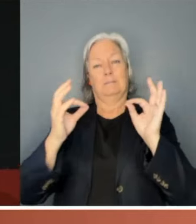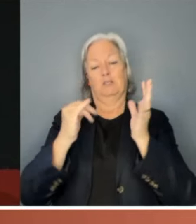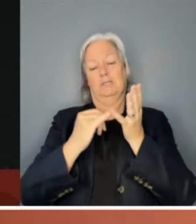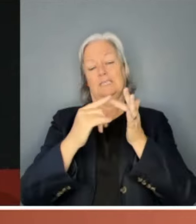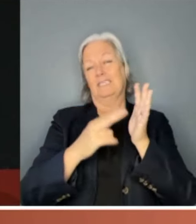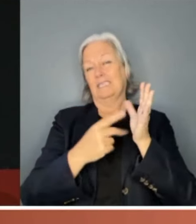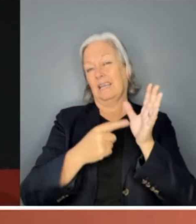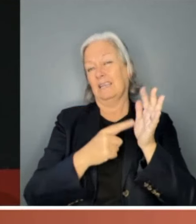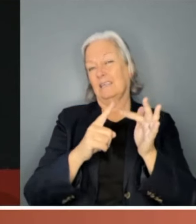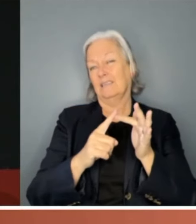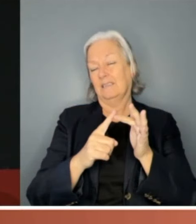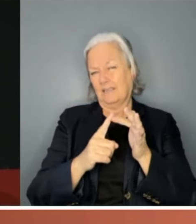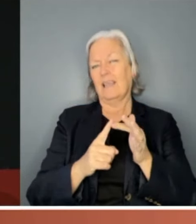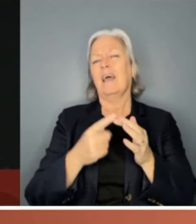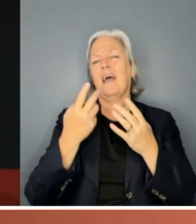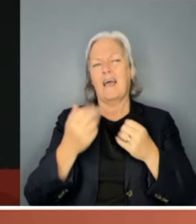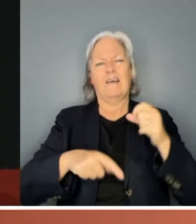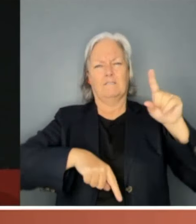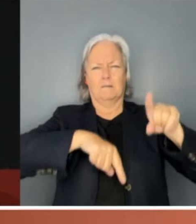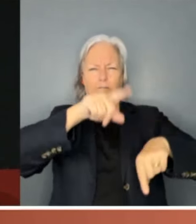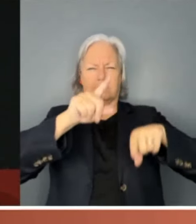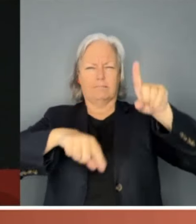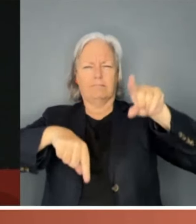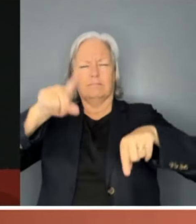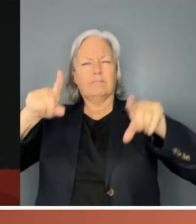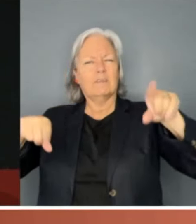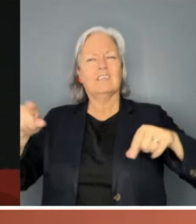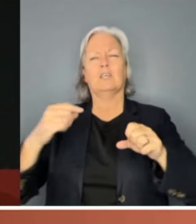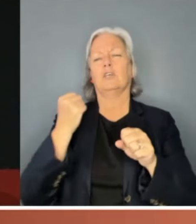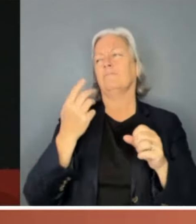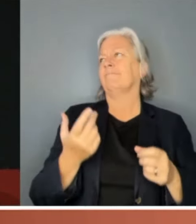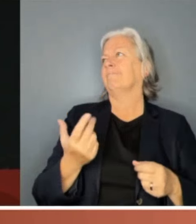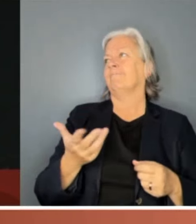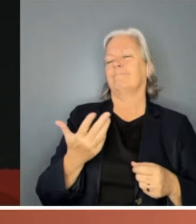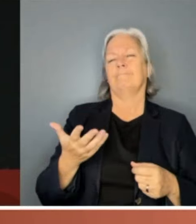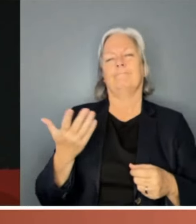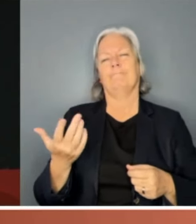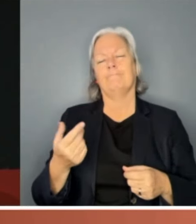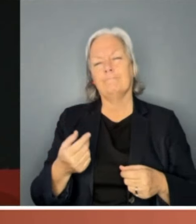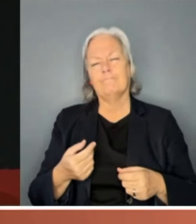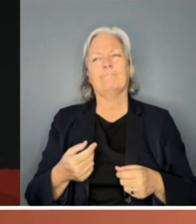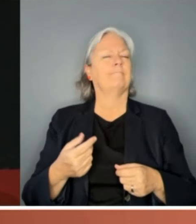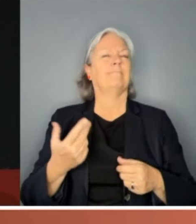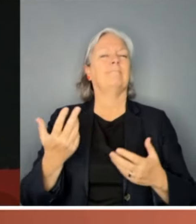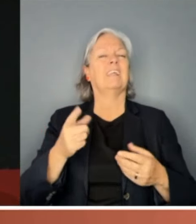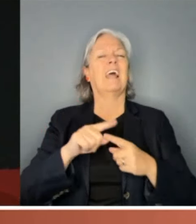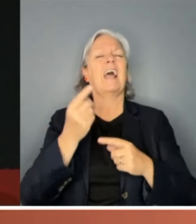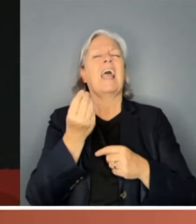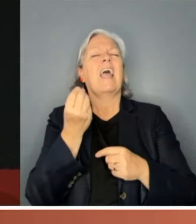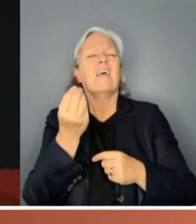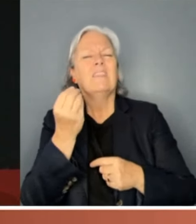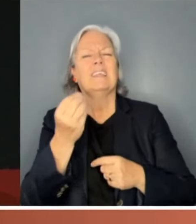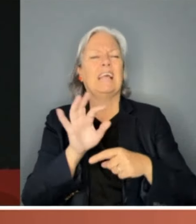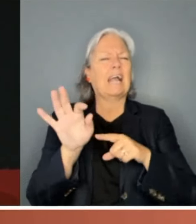the diversity, and diversity of ethnicity as well, and see the colour, and see